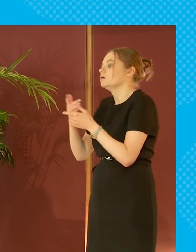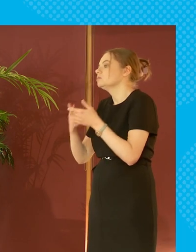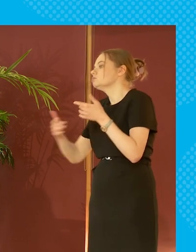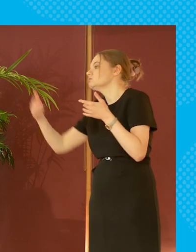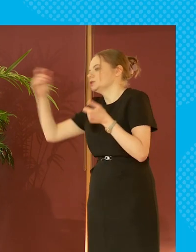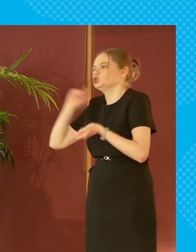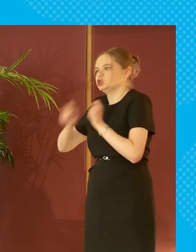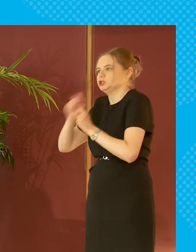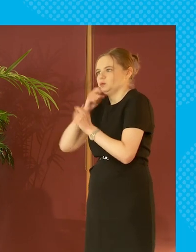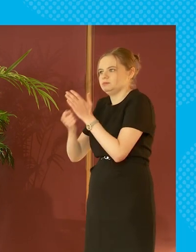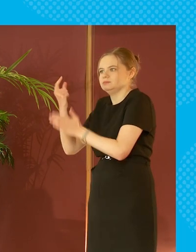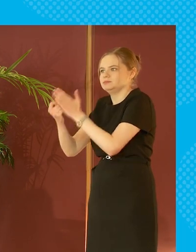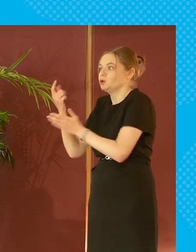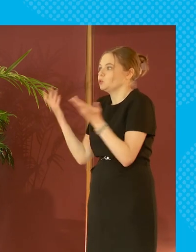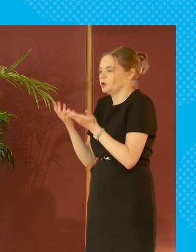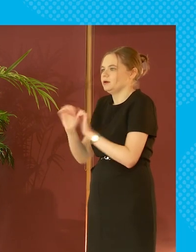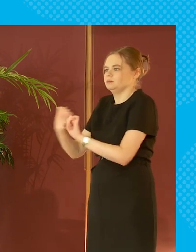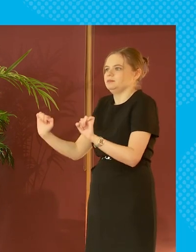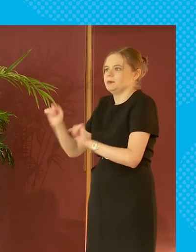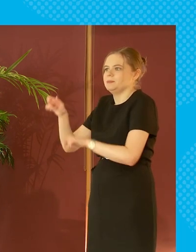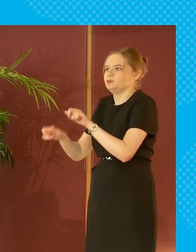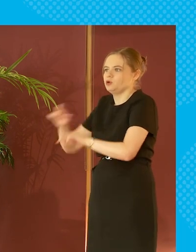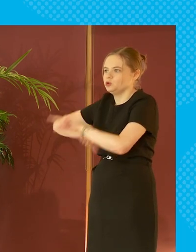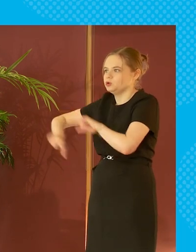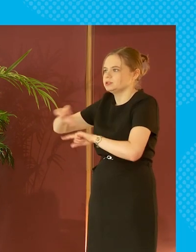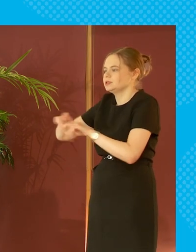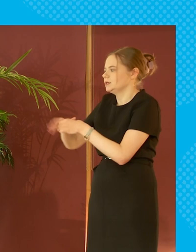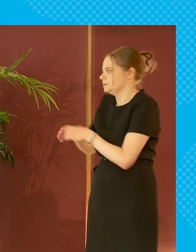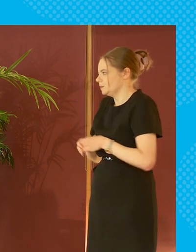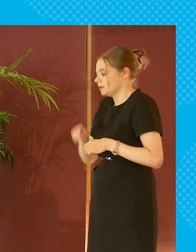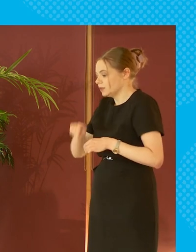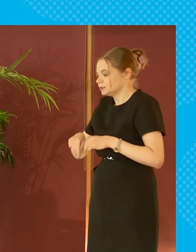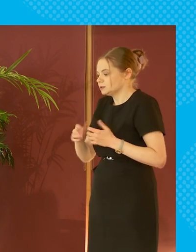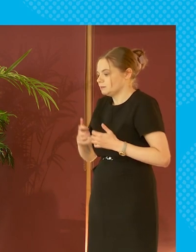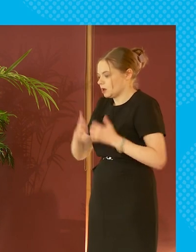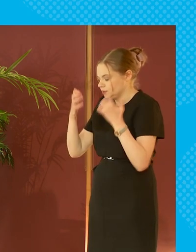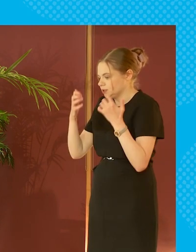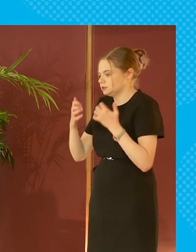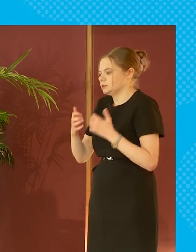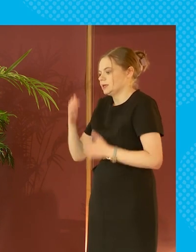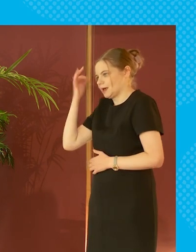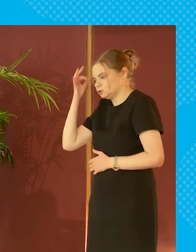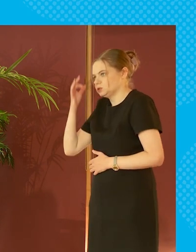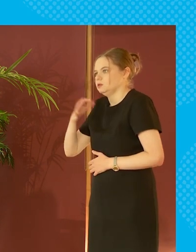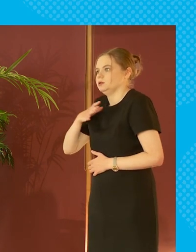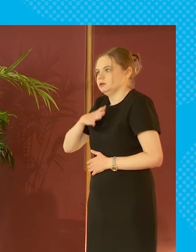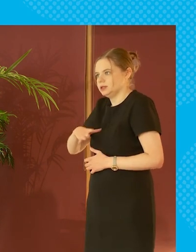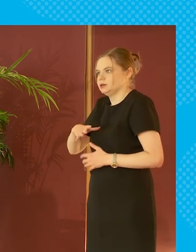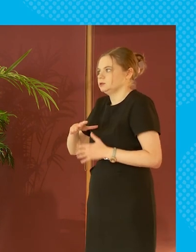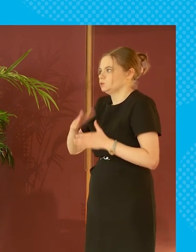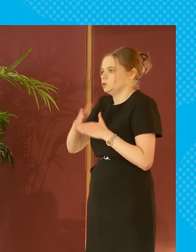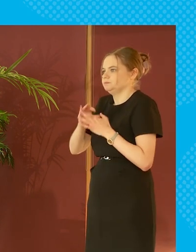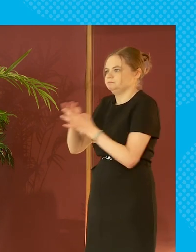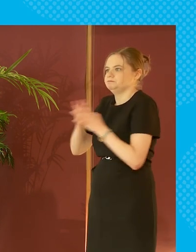want to see will come in people's communities and it's this parliament it's councils who need to create the